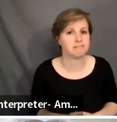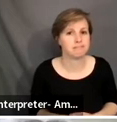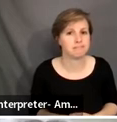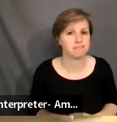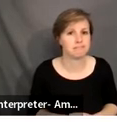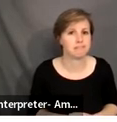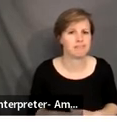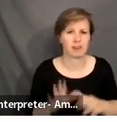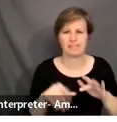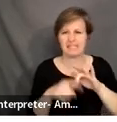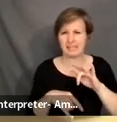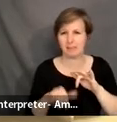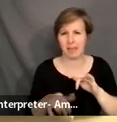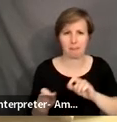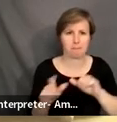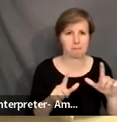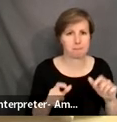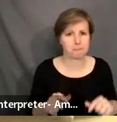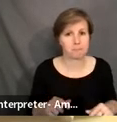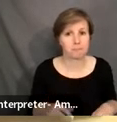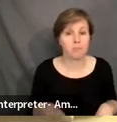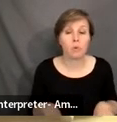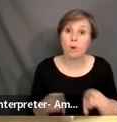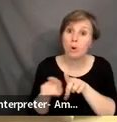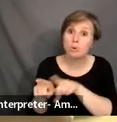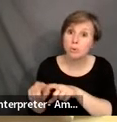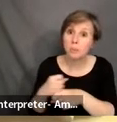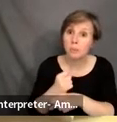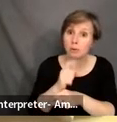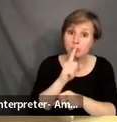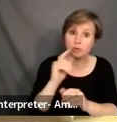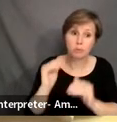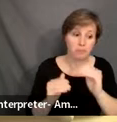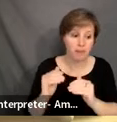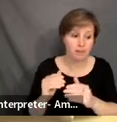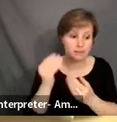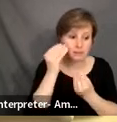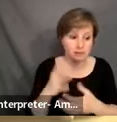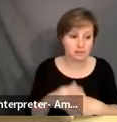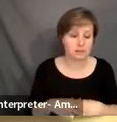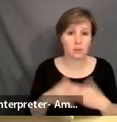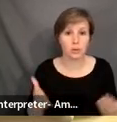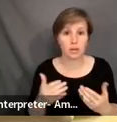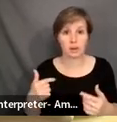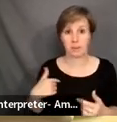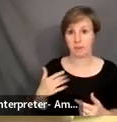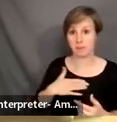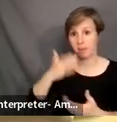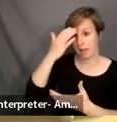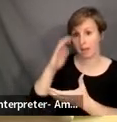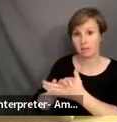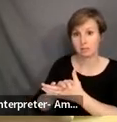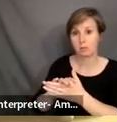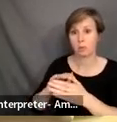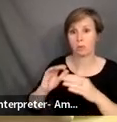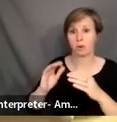Skip this one. Also make sure that you balance your content. So here my husband and I were actually presenting to a first